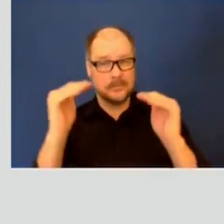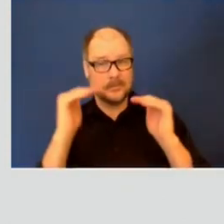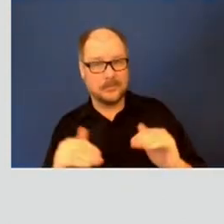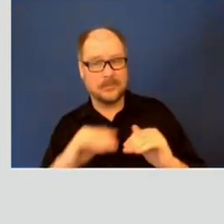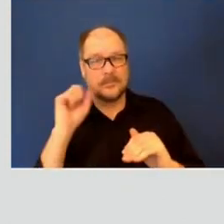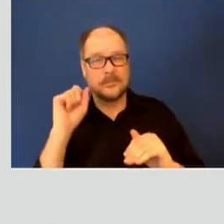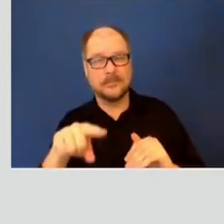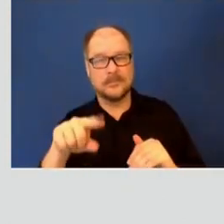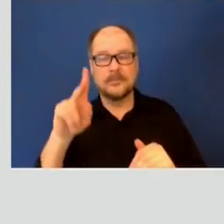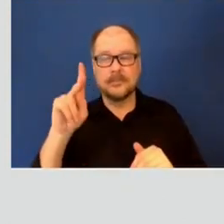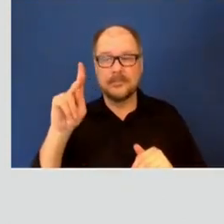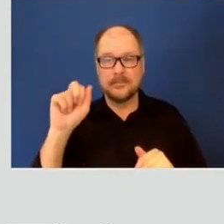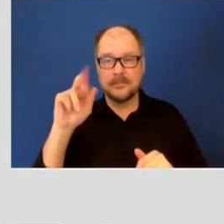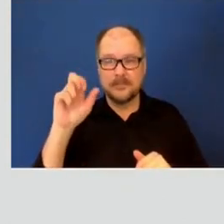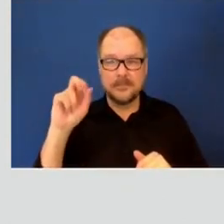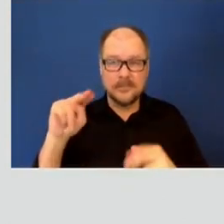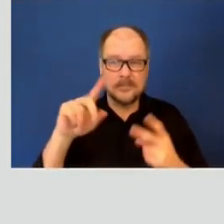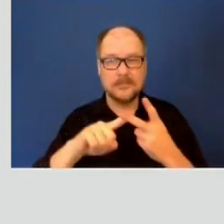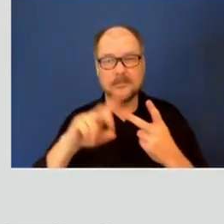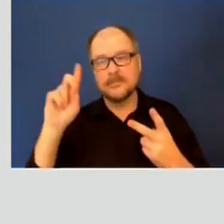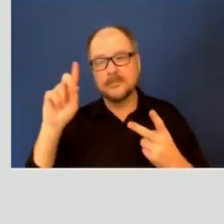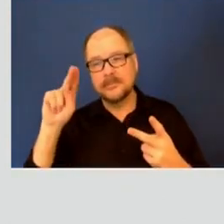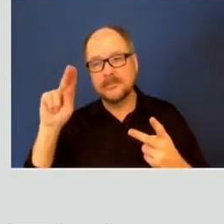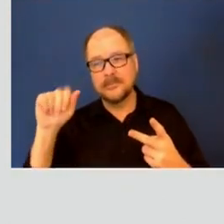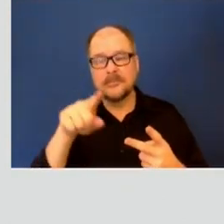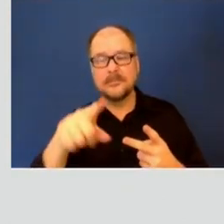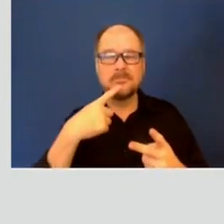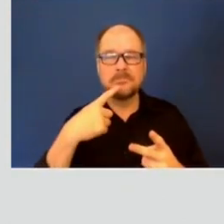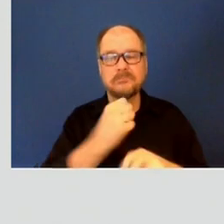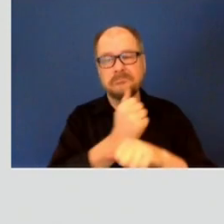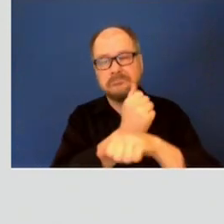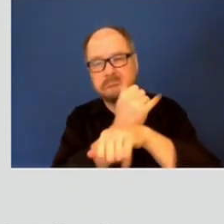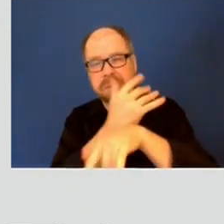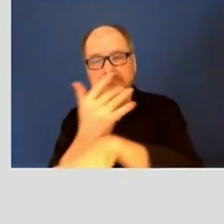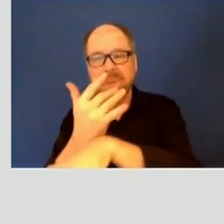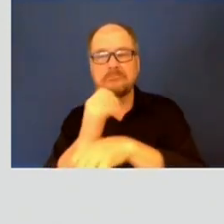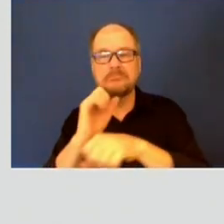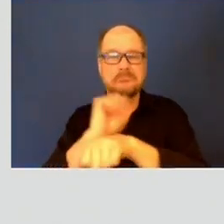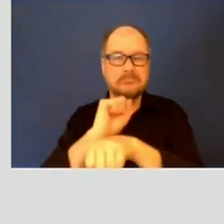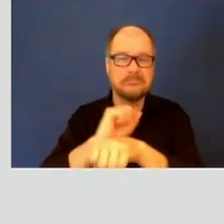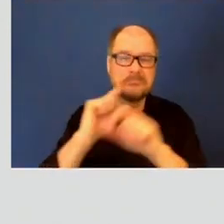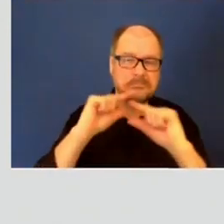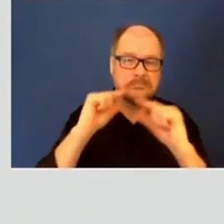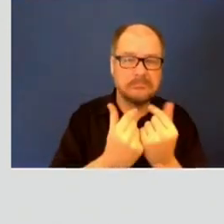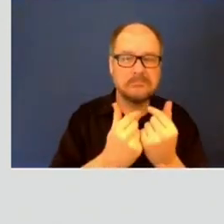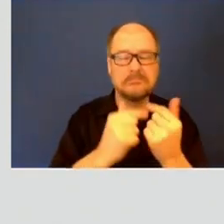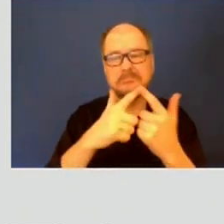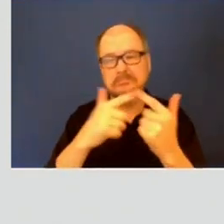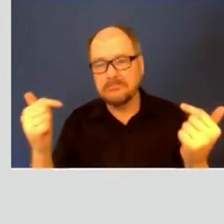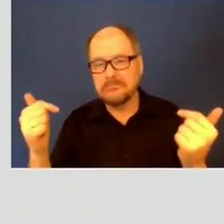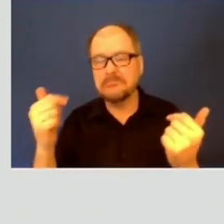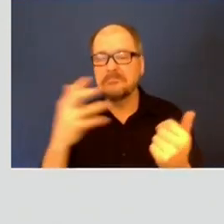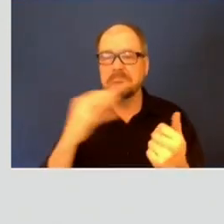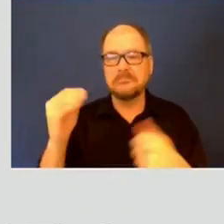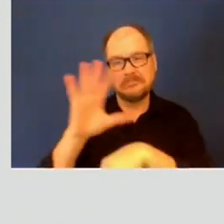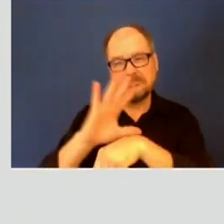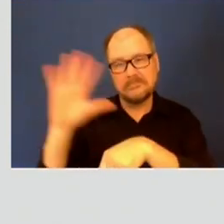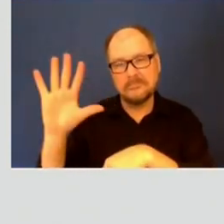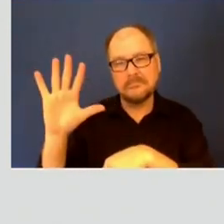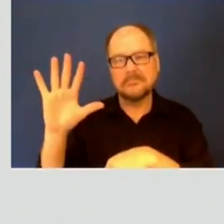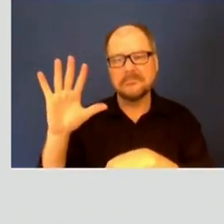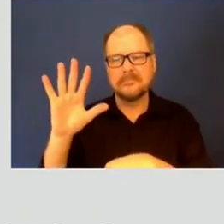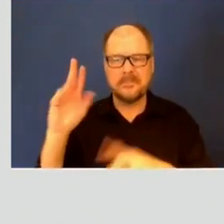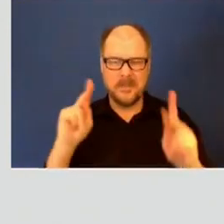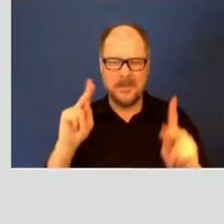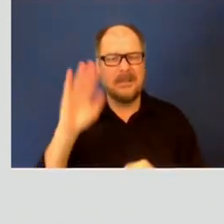I know you said you all have been working with grassroots to get people, you're not turning them away. Is it too late if at 5 o'clock tonight people are like, hey, I still need a